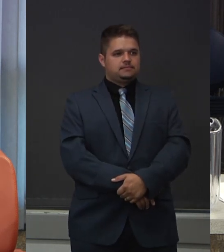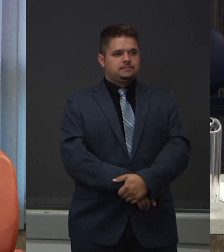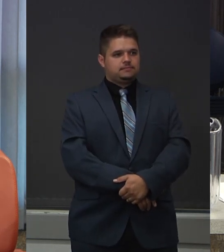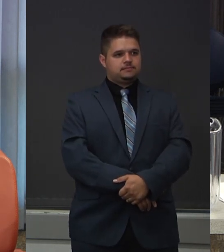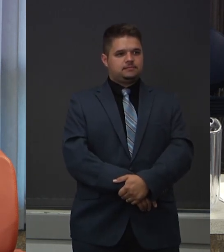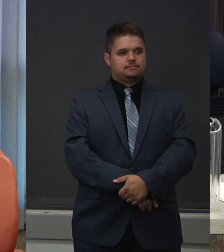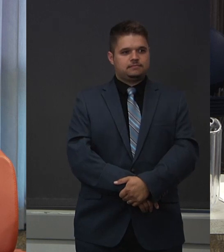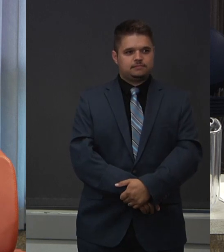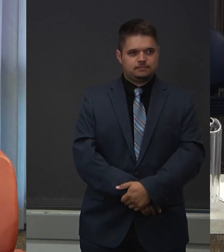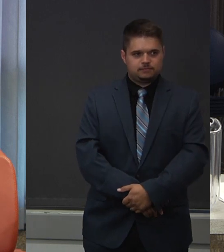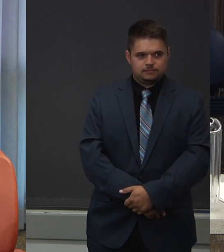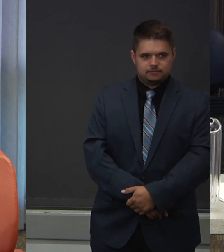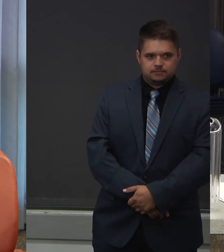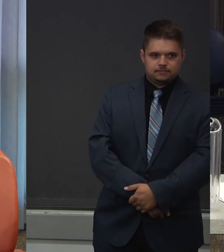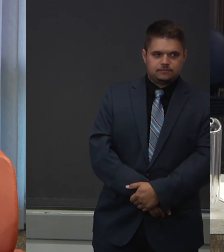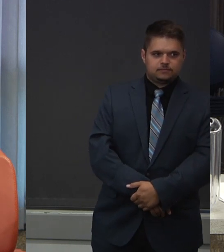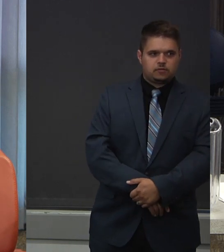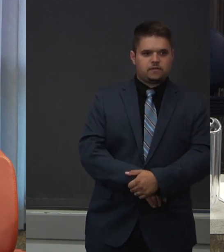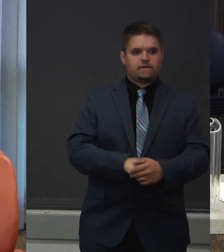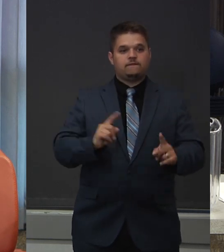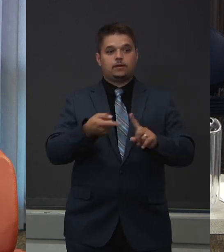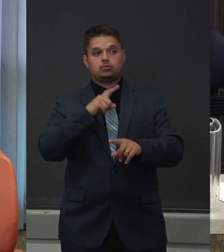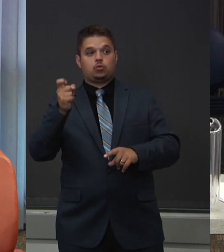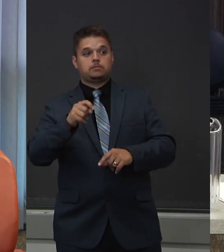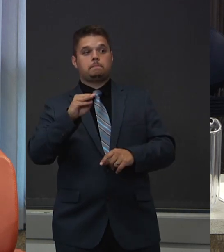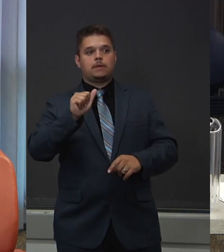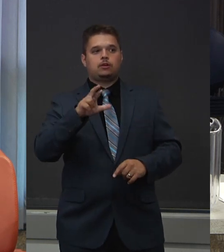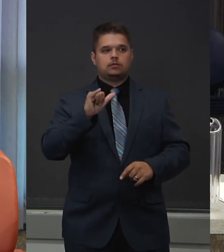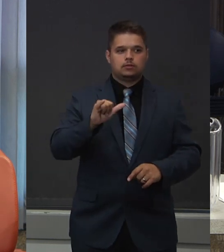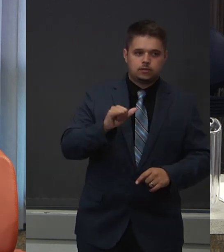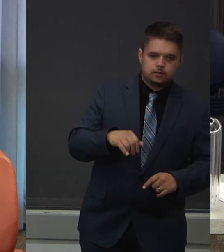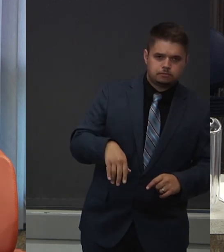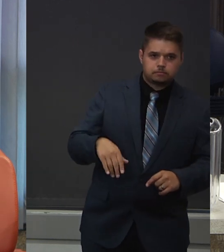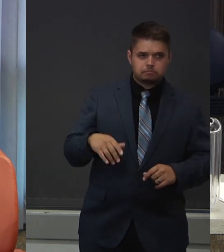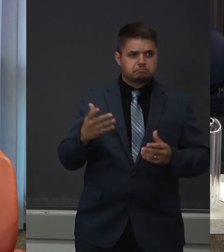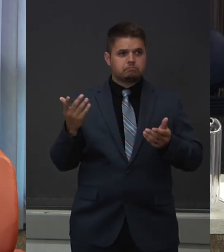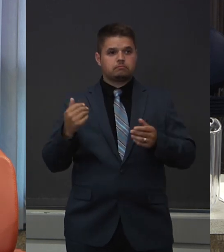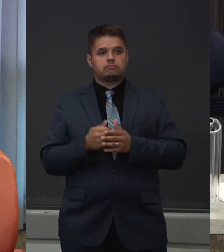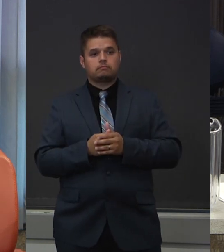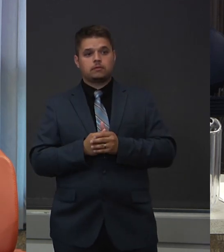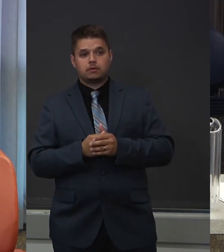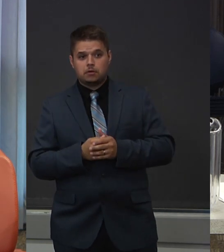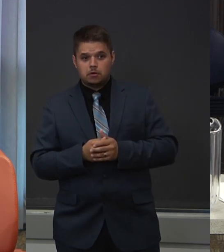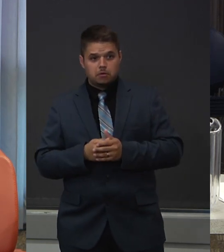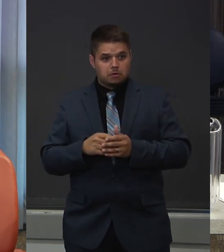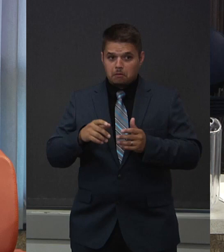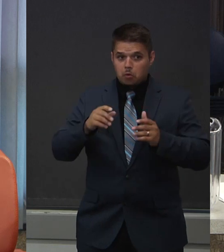The first question comes from Mary. What do people do who do not have a health provider?